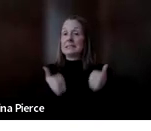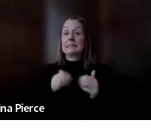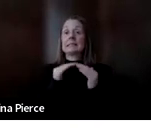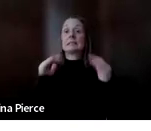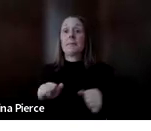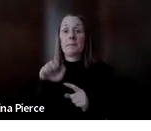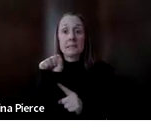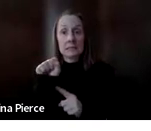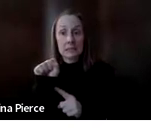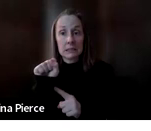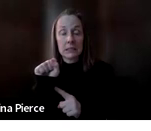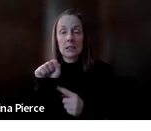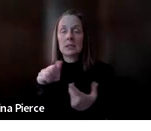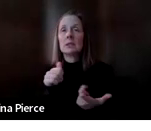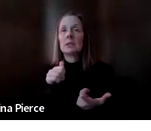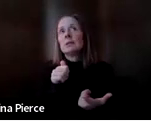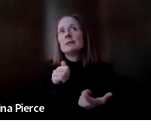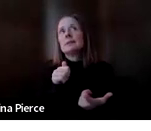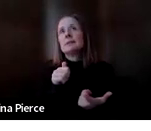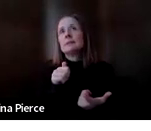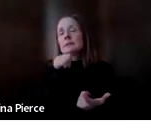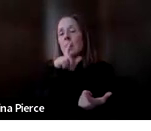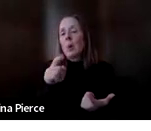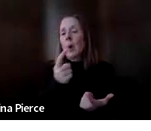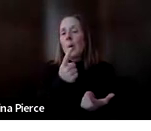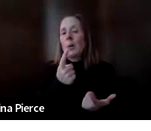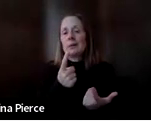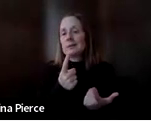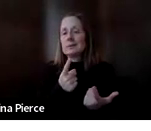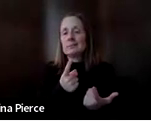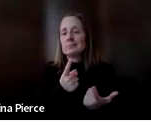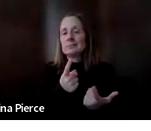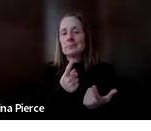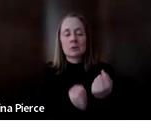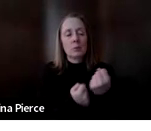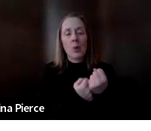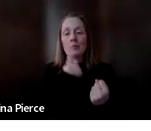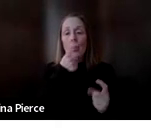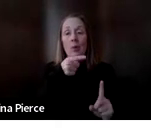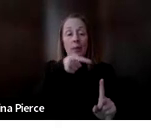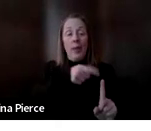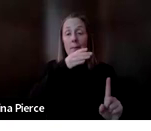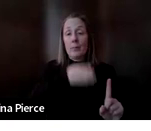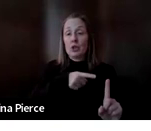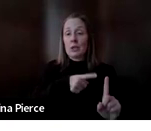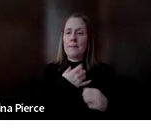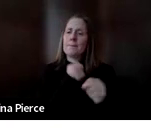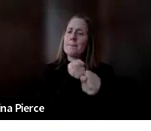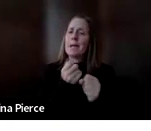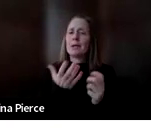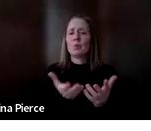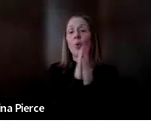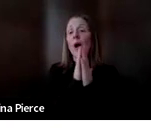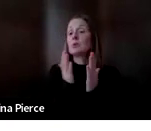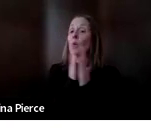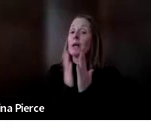it's not just supporting someone's ability to make requests for things, right? We want people to be able to communicate for a variety of